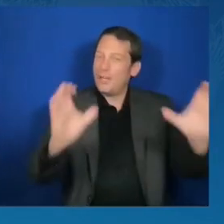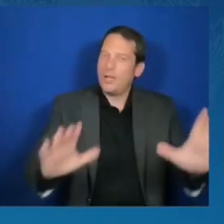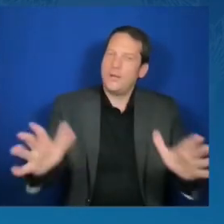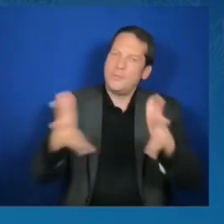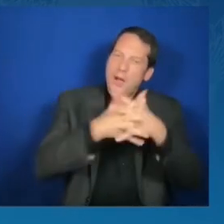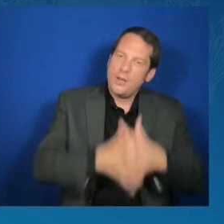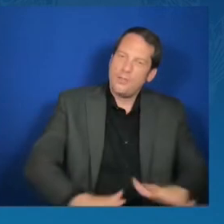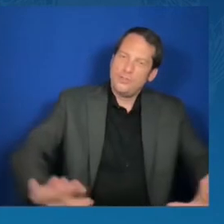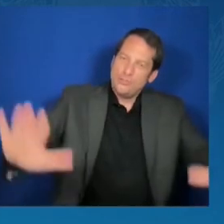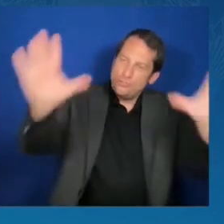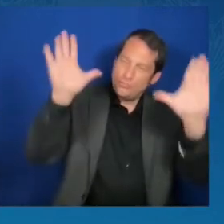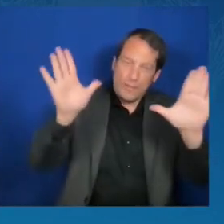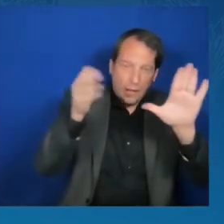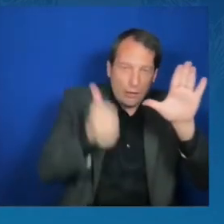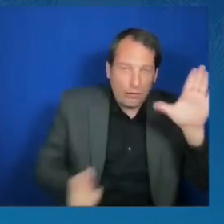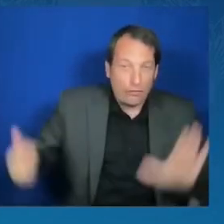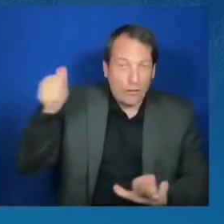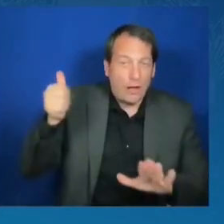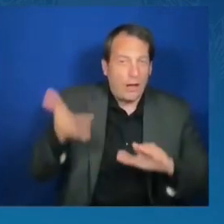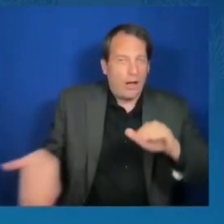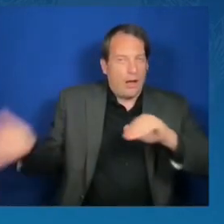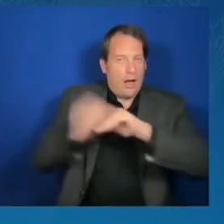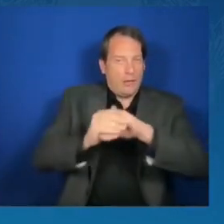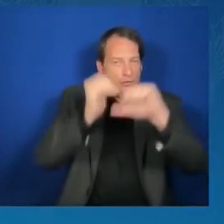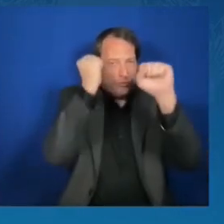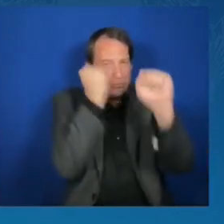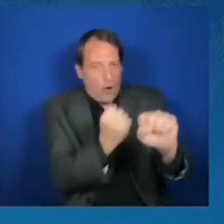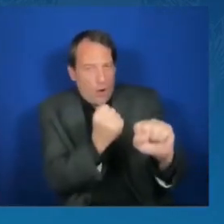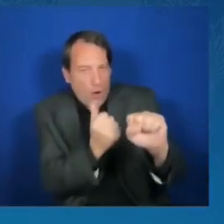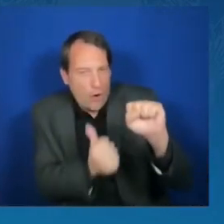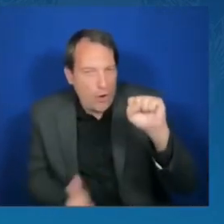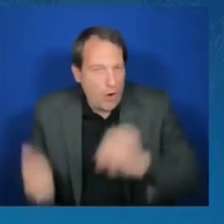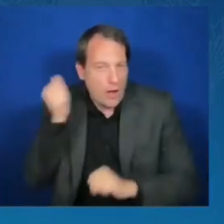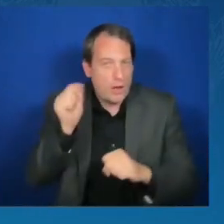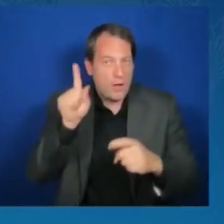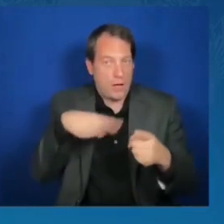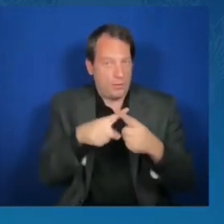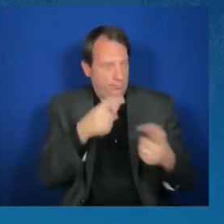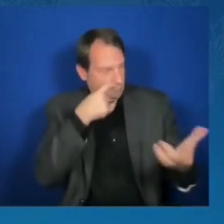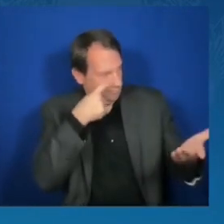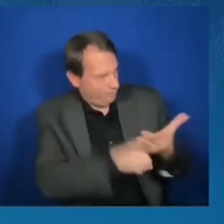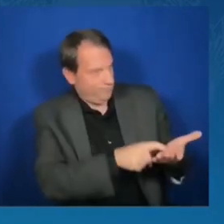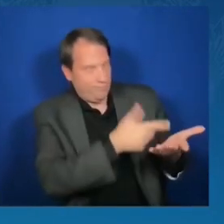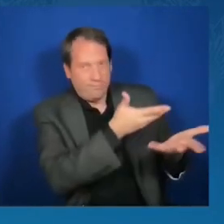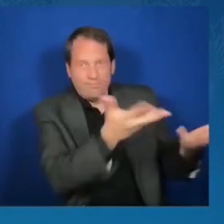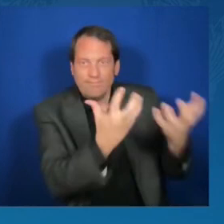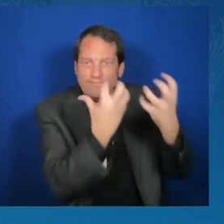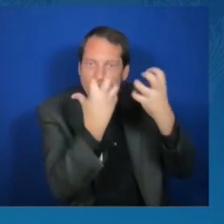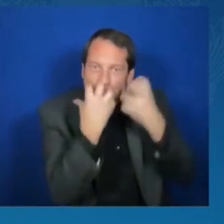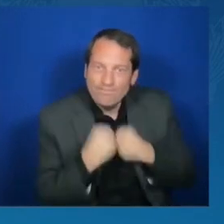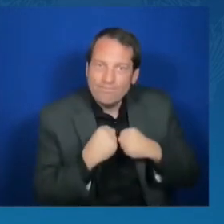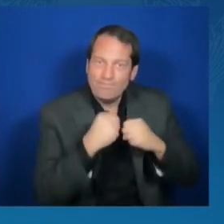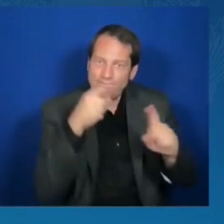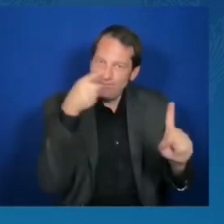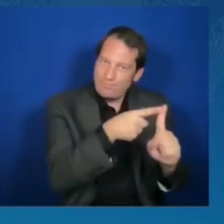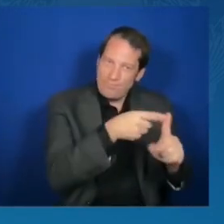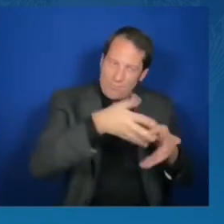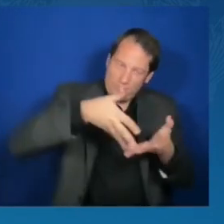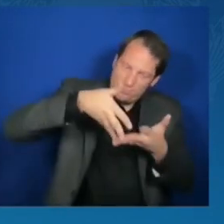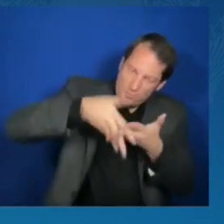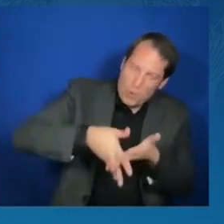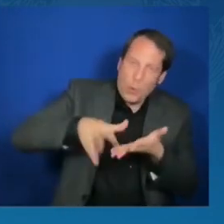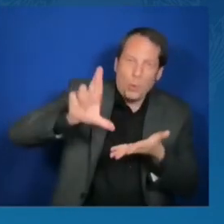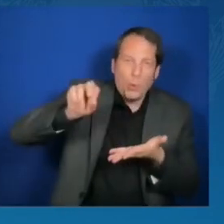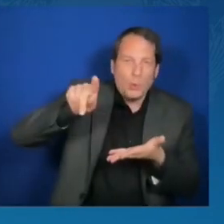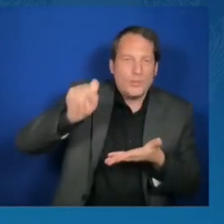African Americans, on the promise of this moment with Africa, and when we see forward the possibilities that our Secretary of State has laid